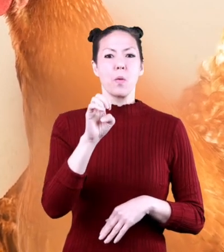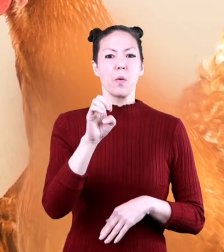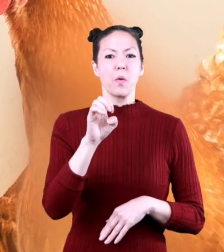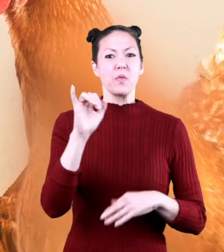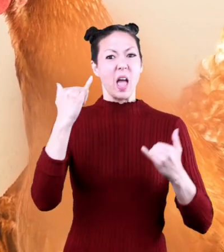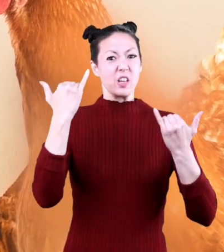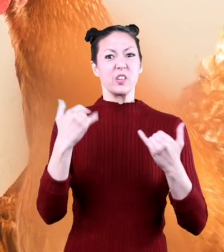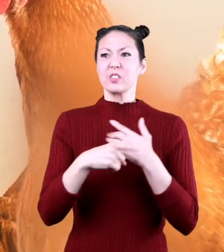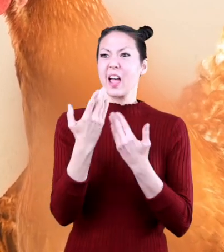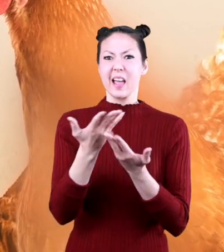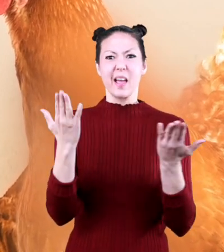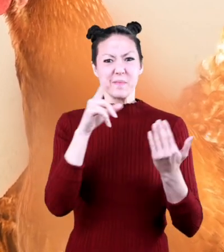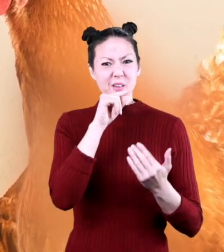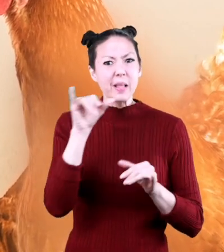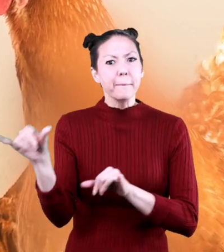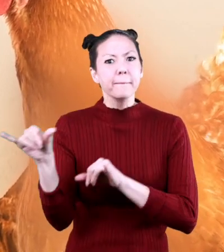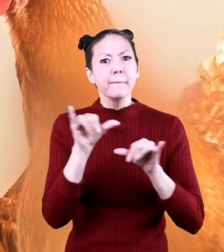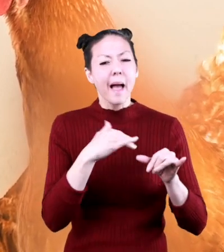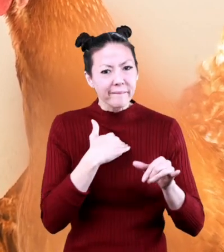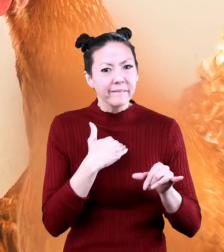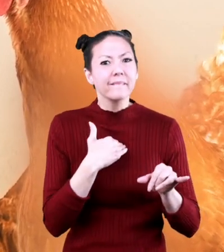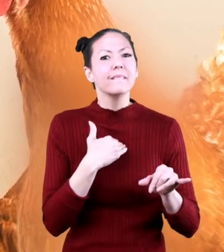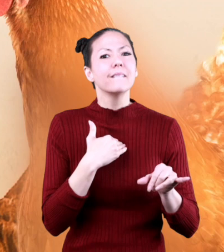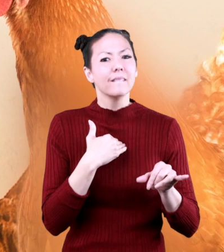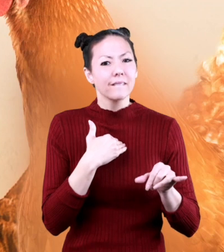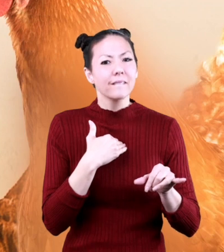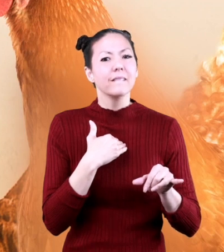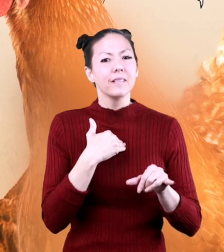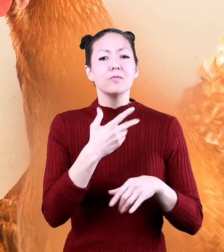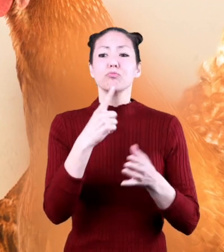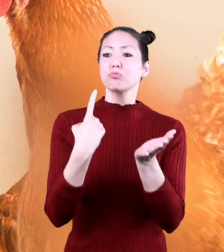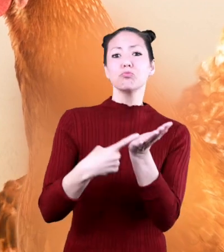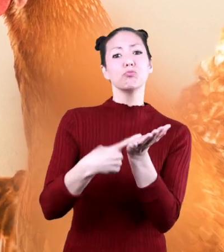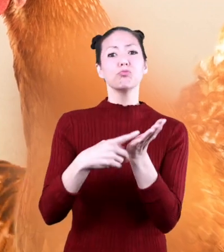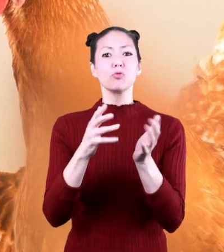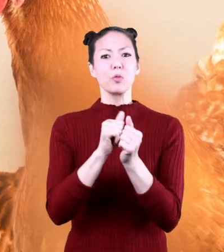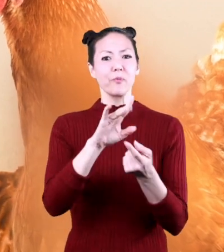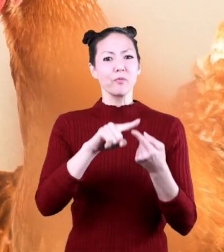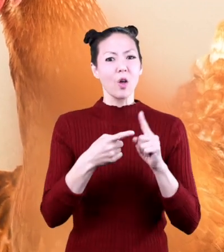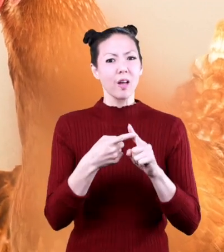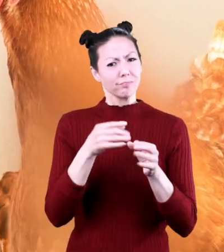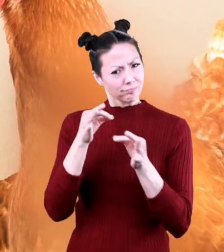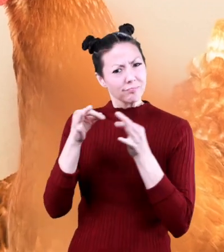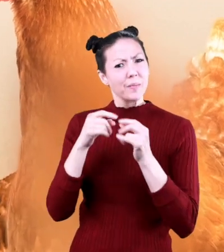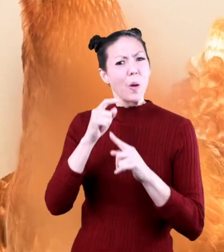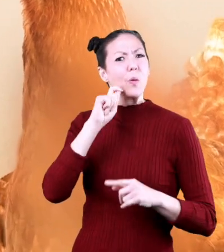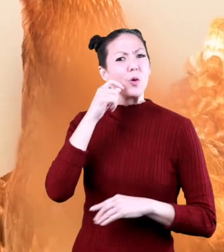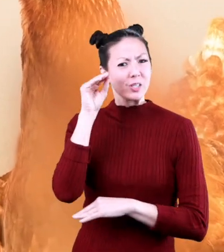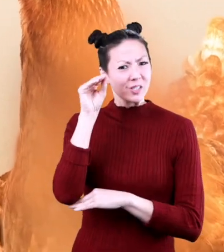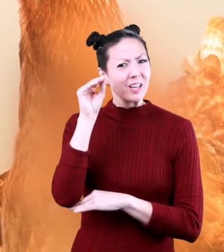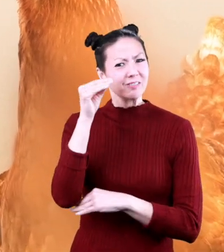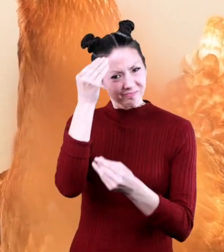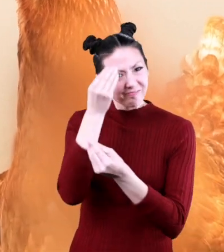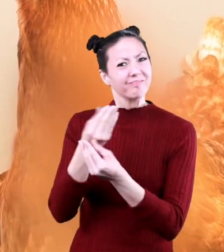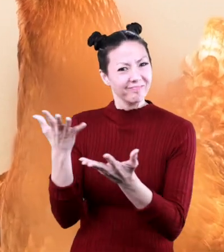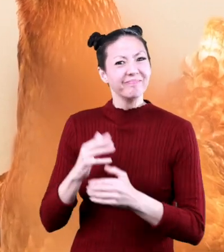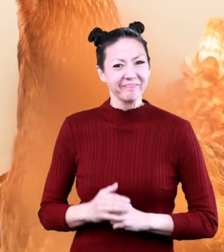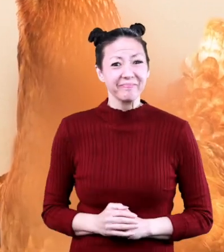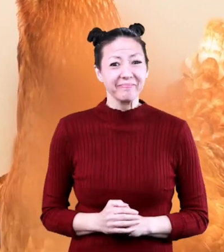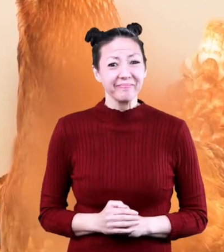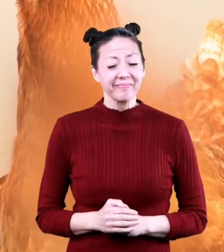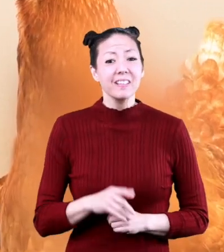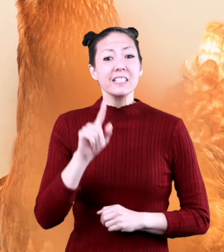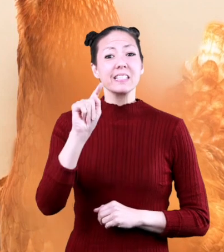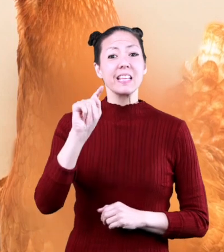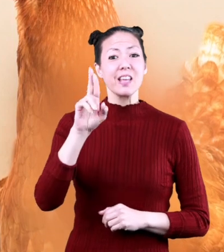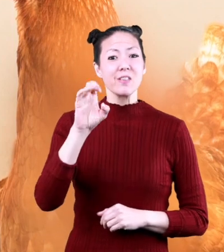had a wishbone just like modern day birds so the next time you're talking with your friends about cool dinosaur facts